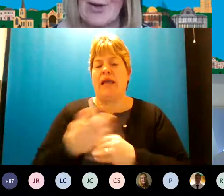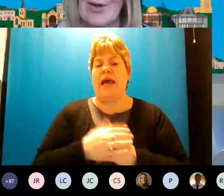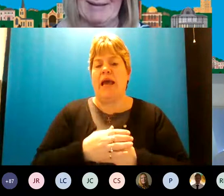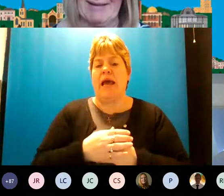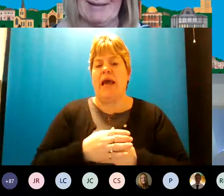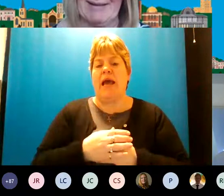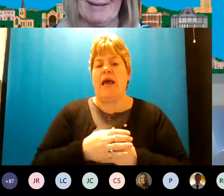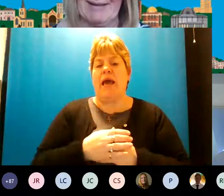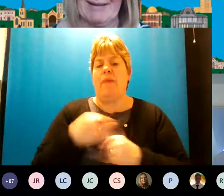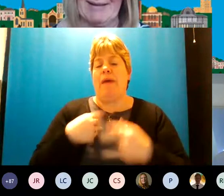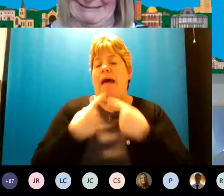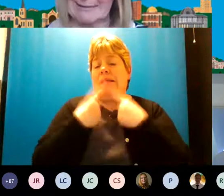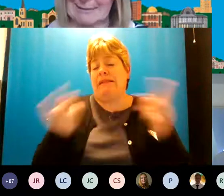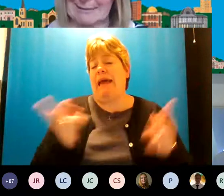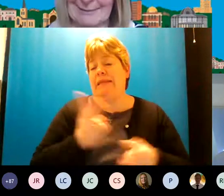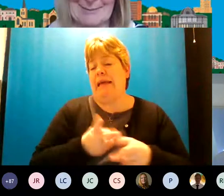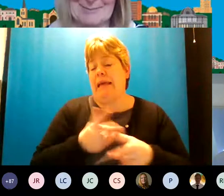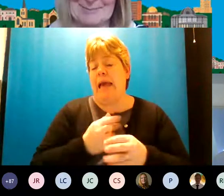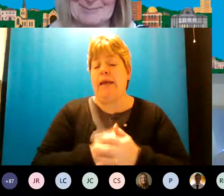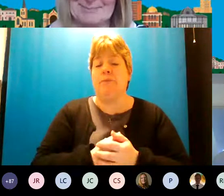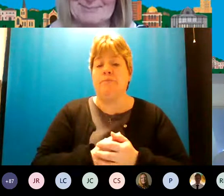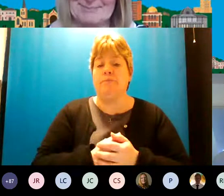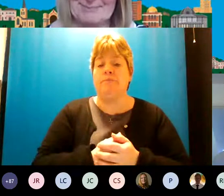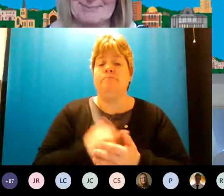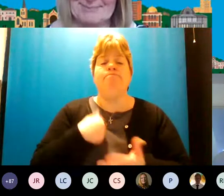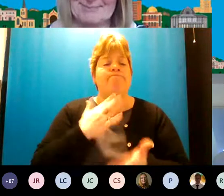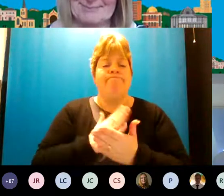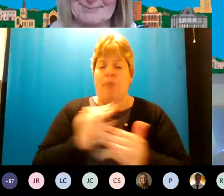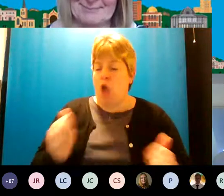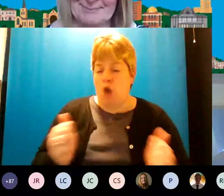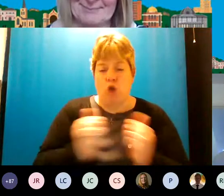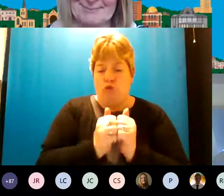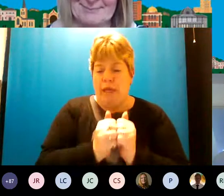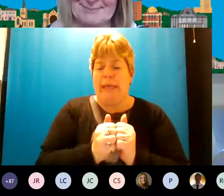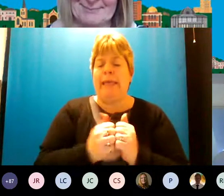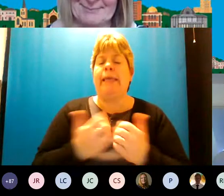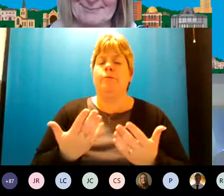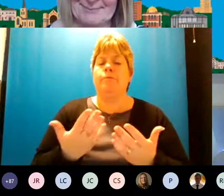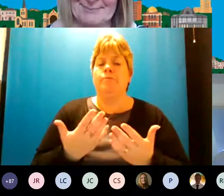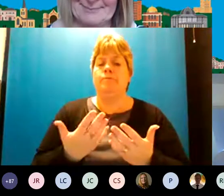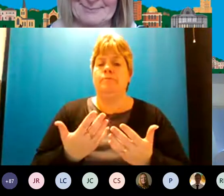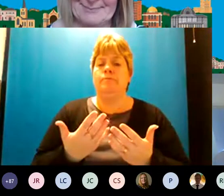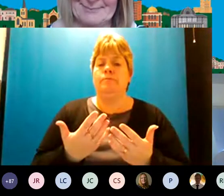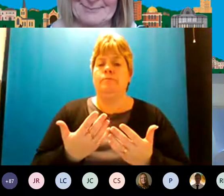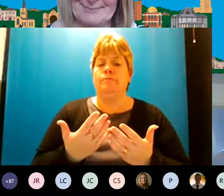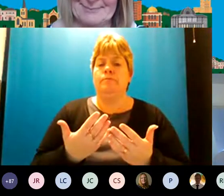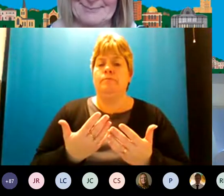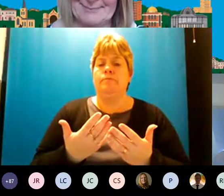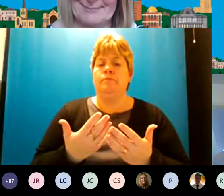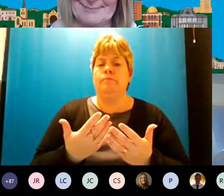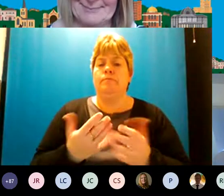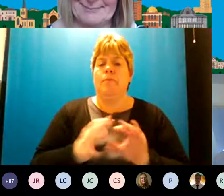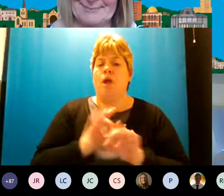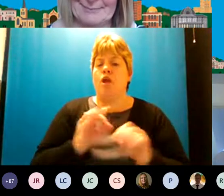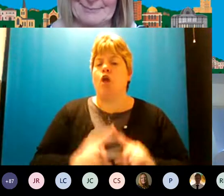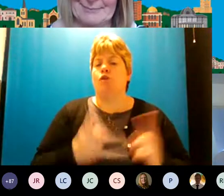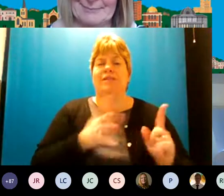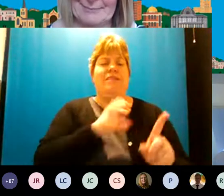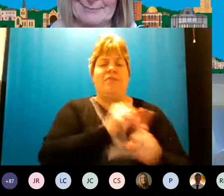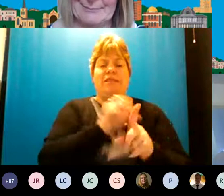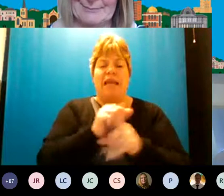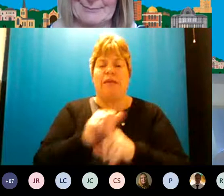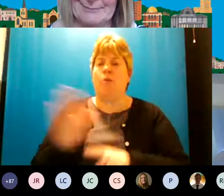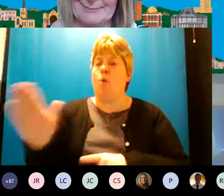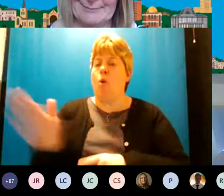kind of i'll say it again i i absolutely agree that um not just different diagnosis but every